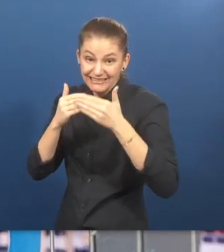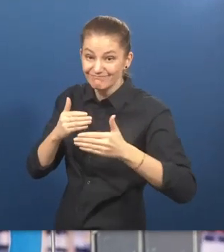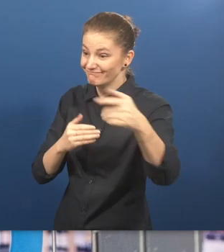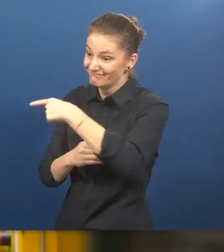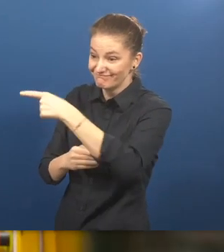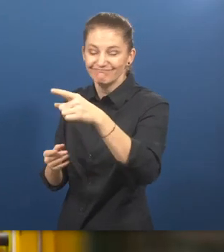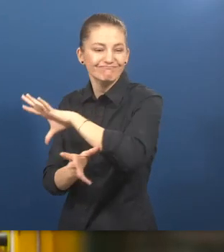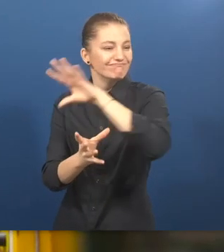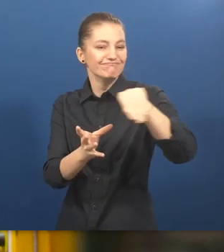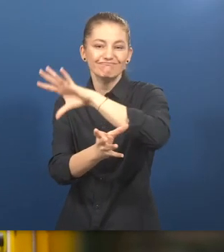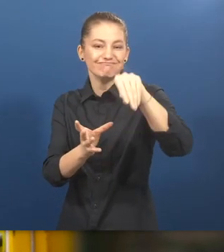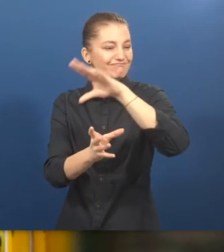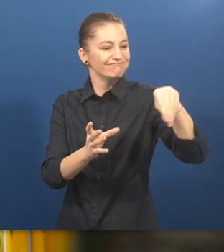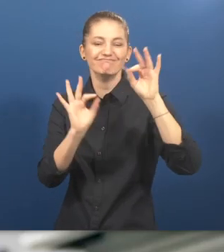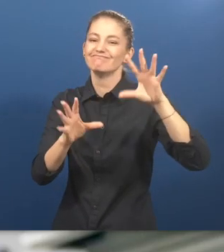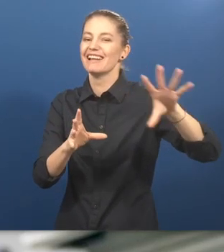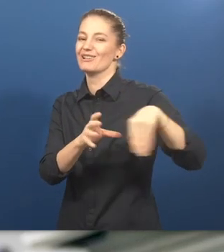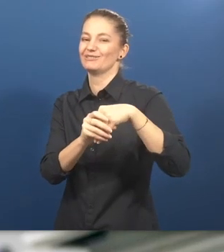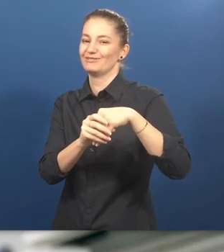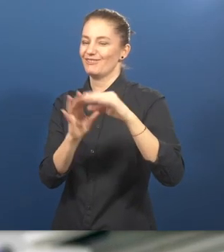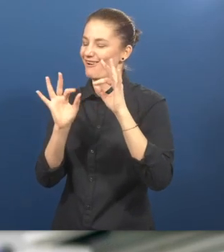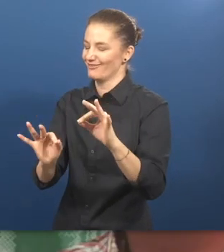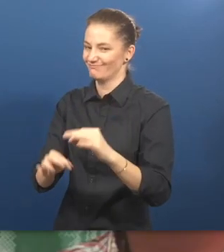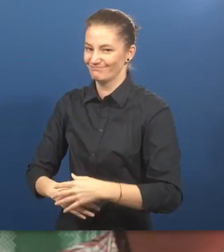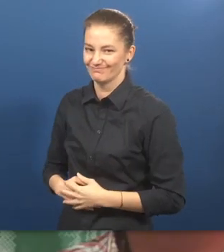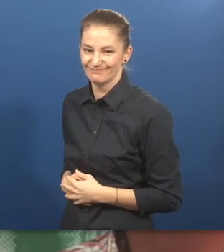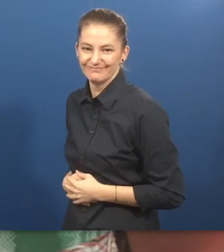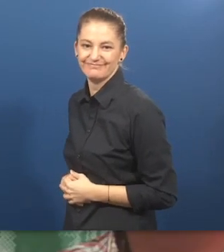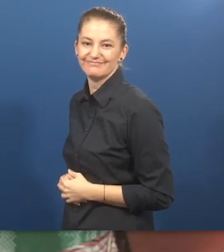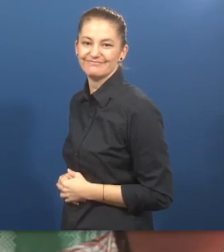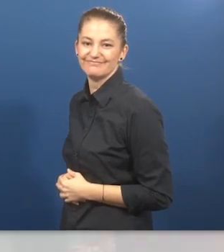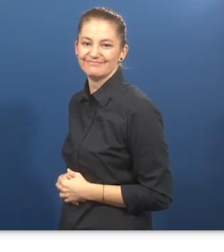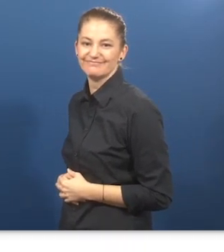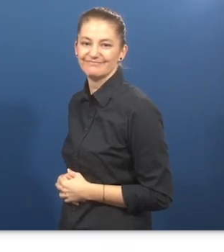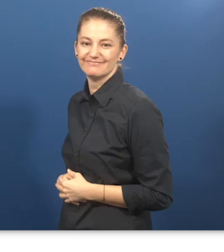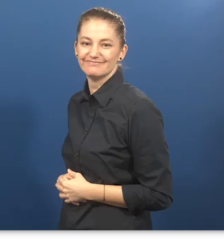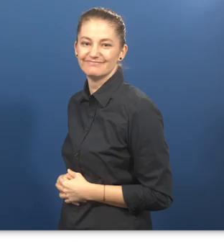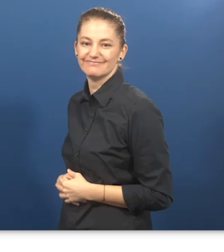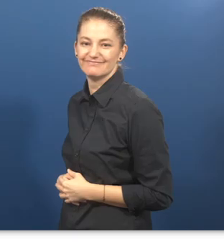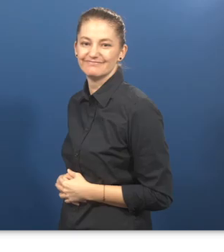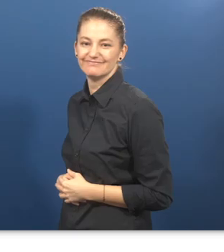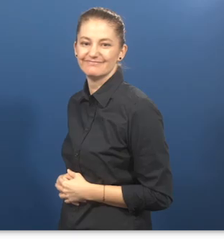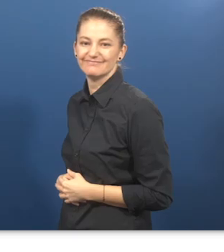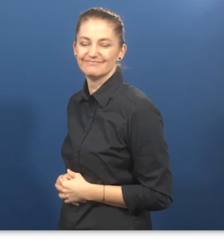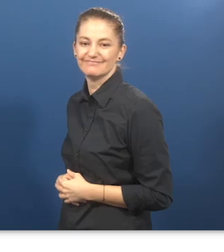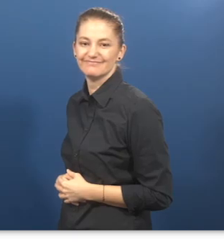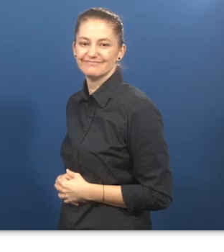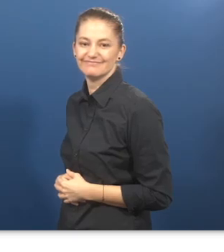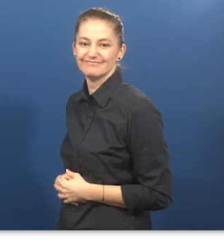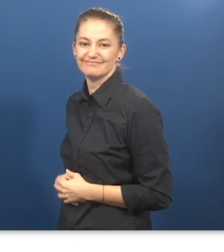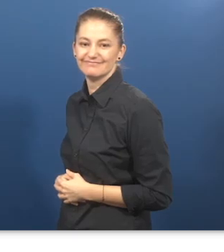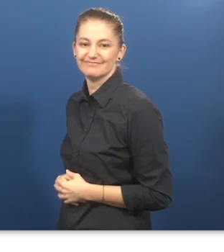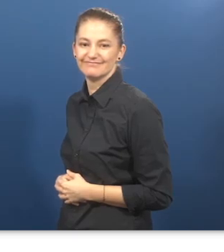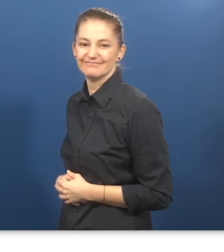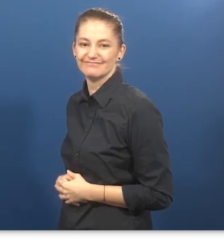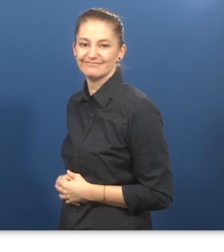get the chance to see them all included in society the way they wish. Ciro Project. For a world without